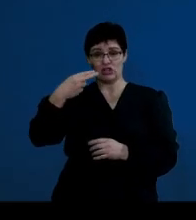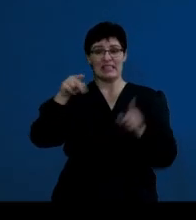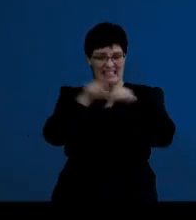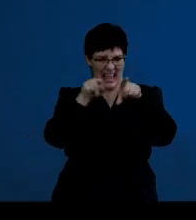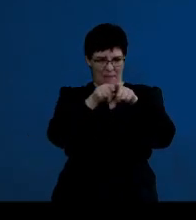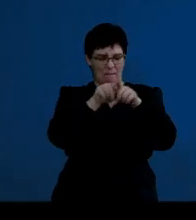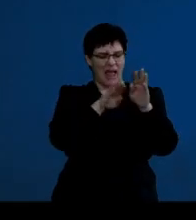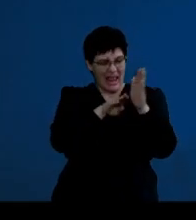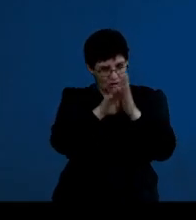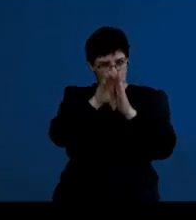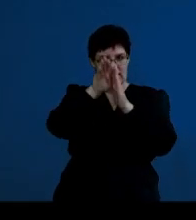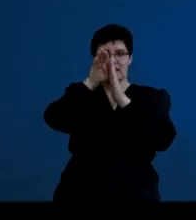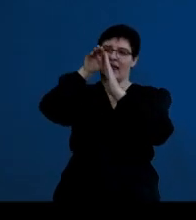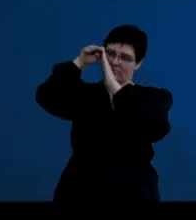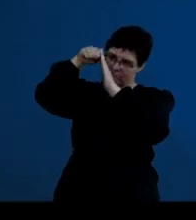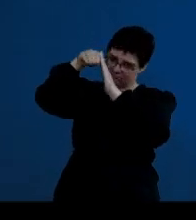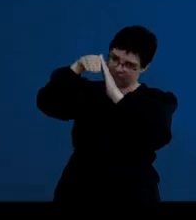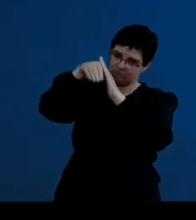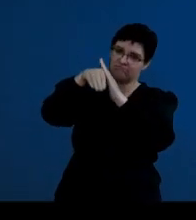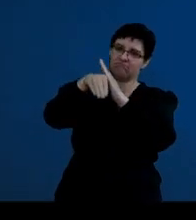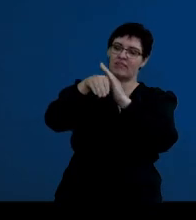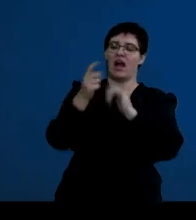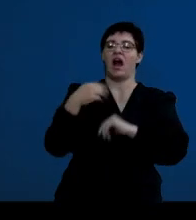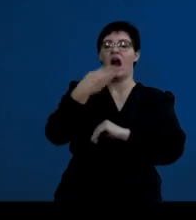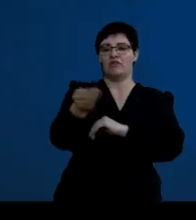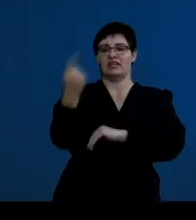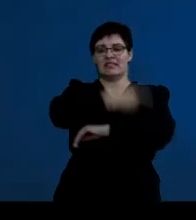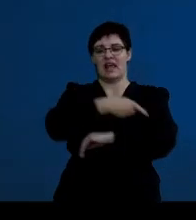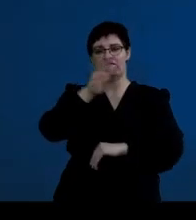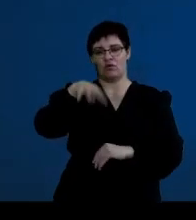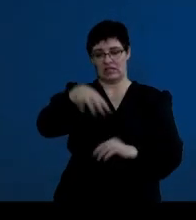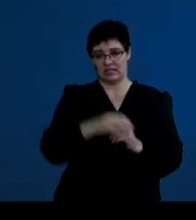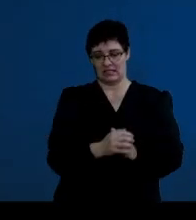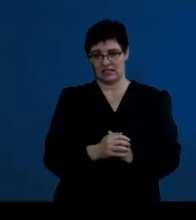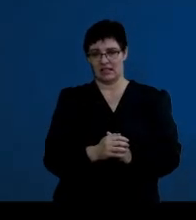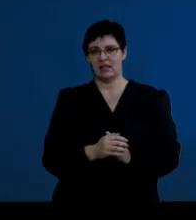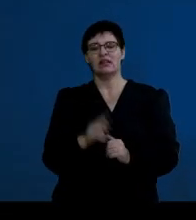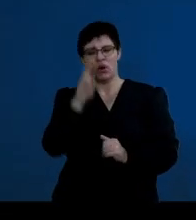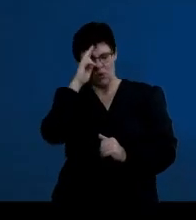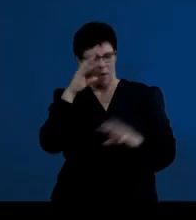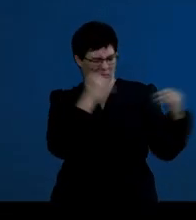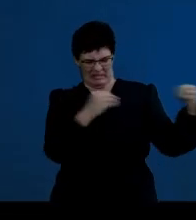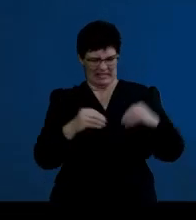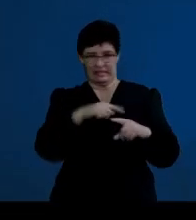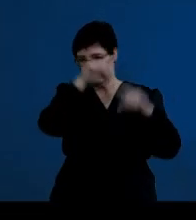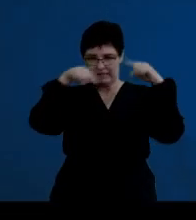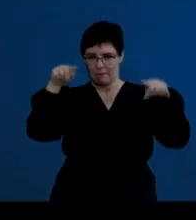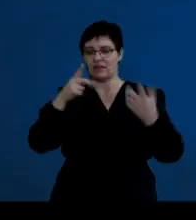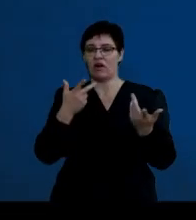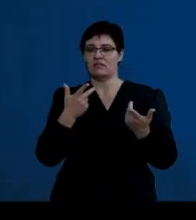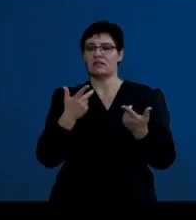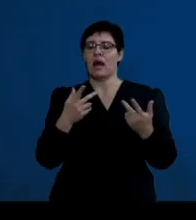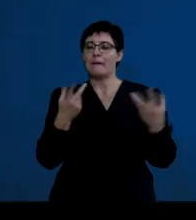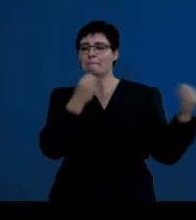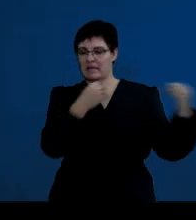decreases after day 14. And that's estrogen. I know it's getting busy, but these graphs are often busy